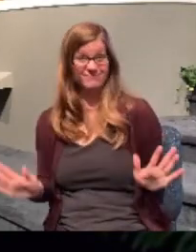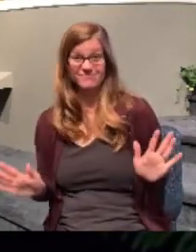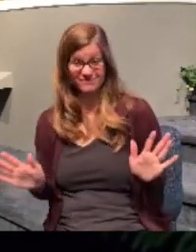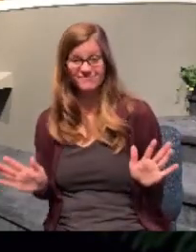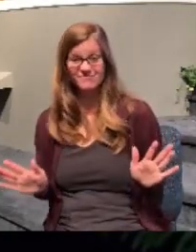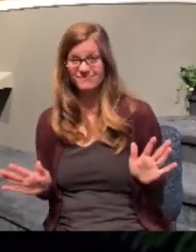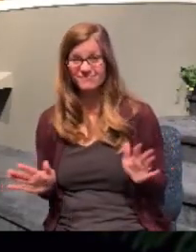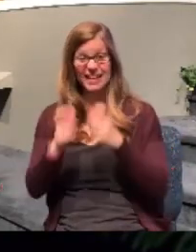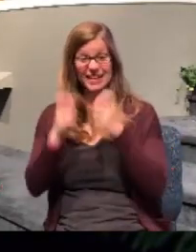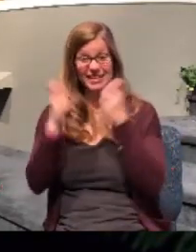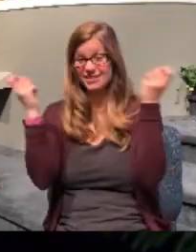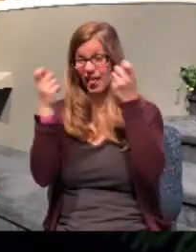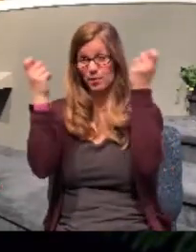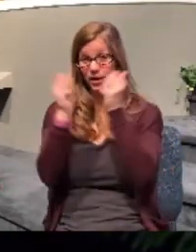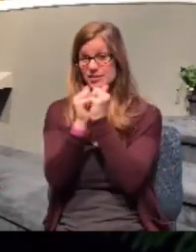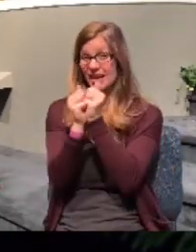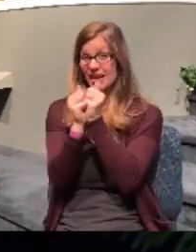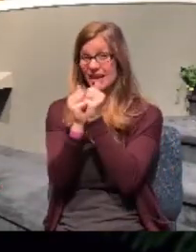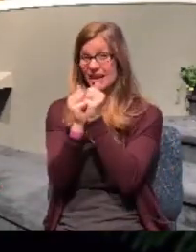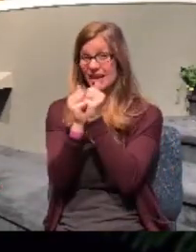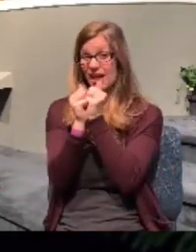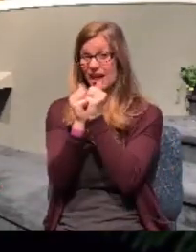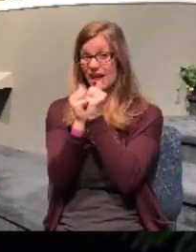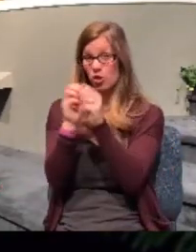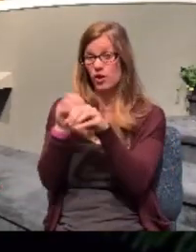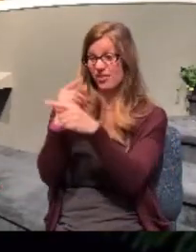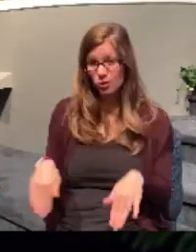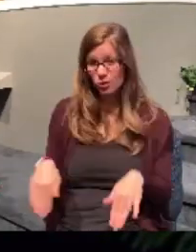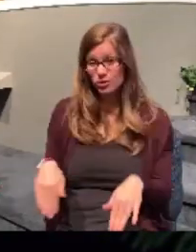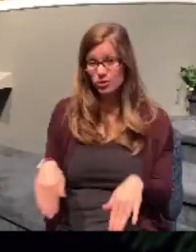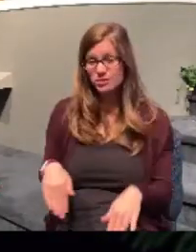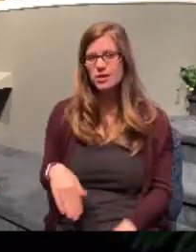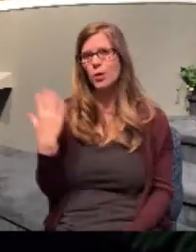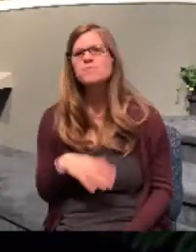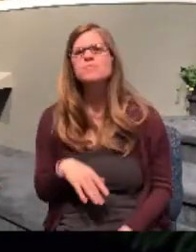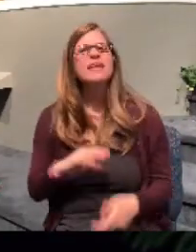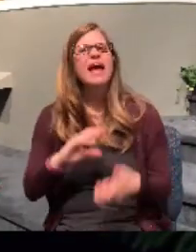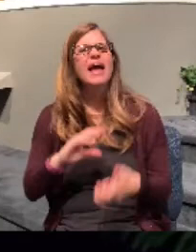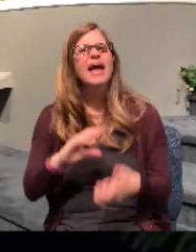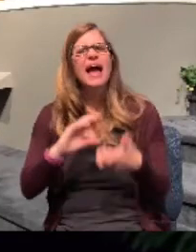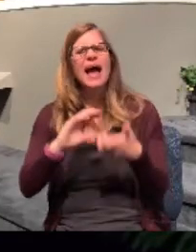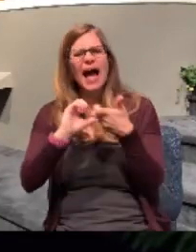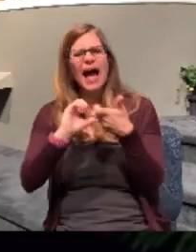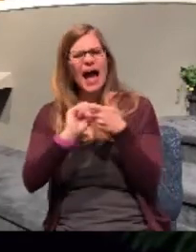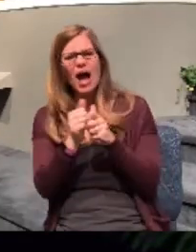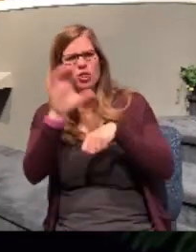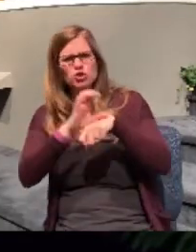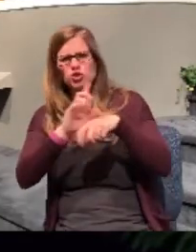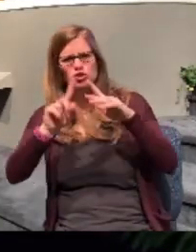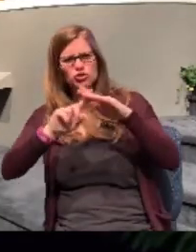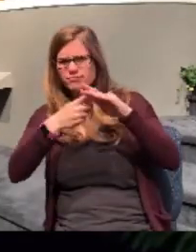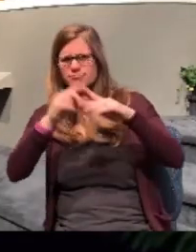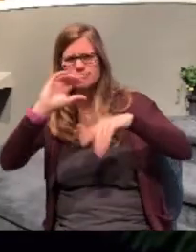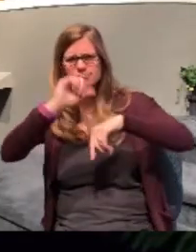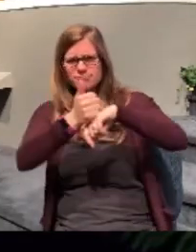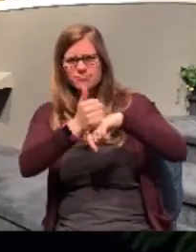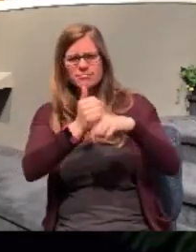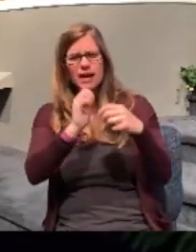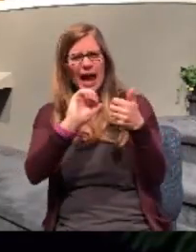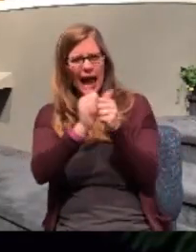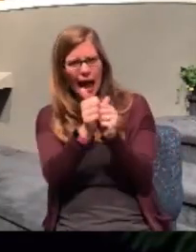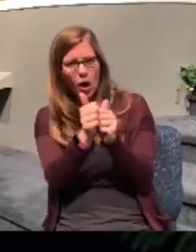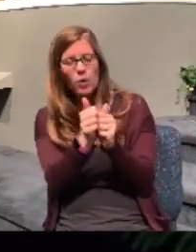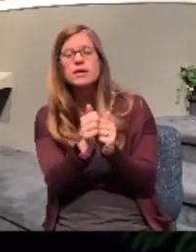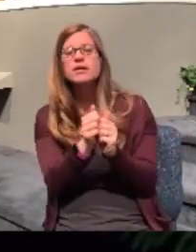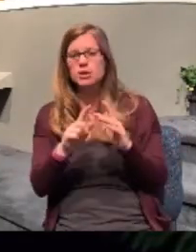his house. How did the church at Philippi get started? Well, it got started